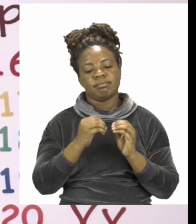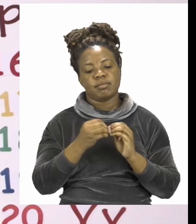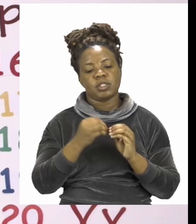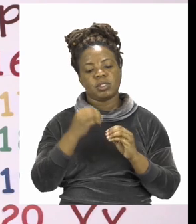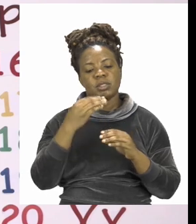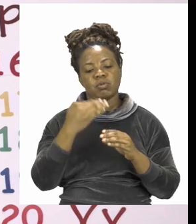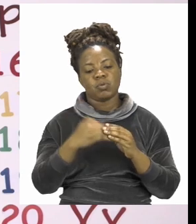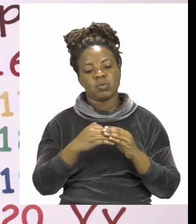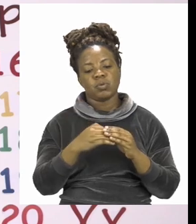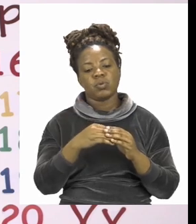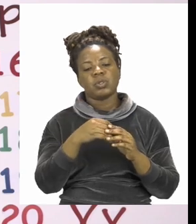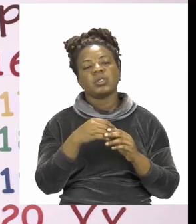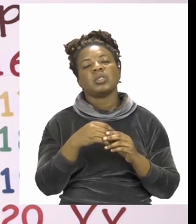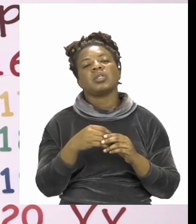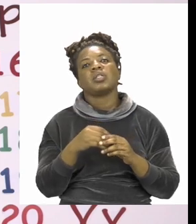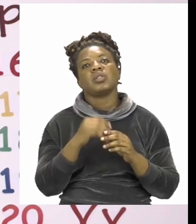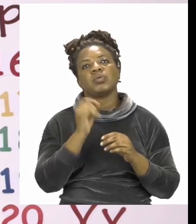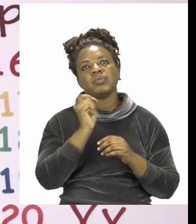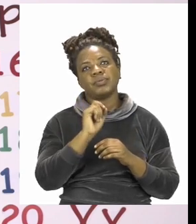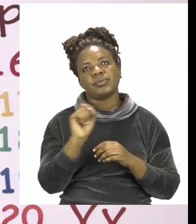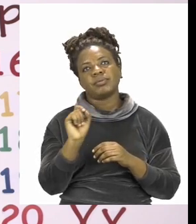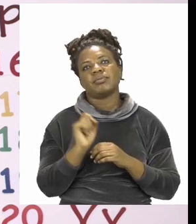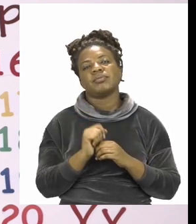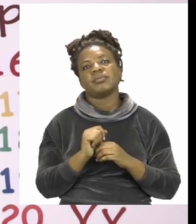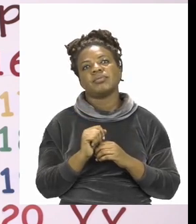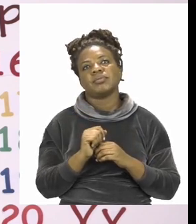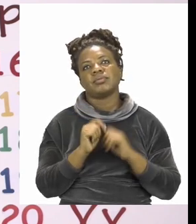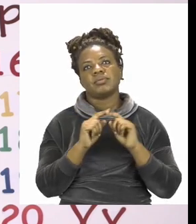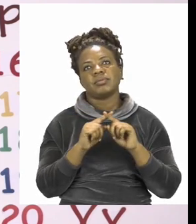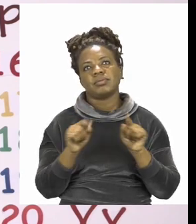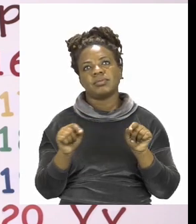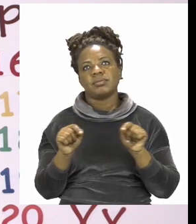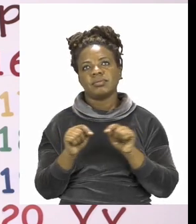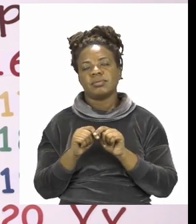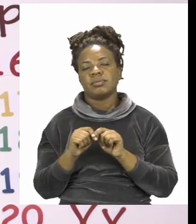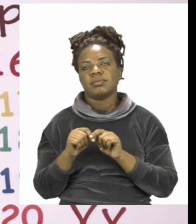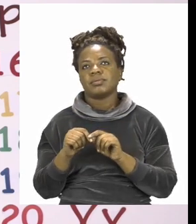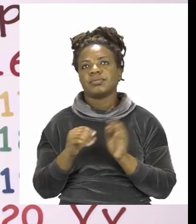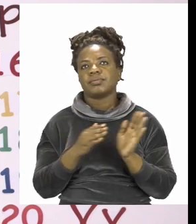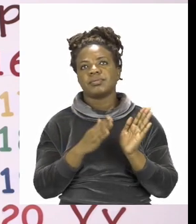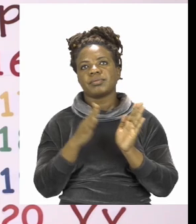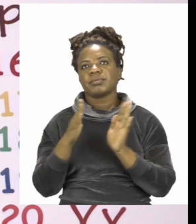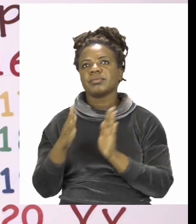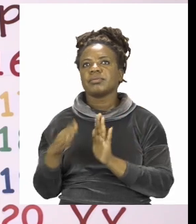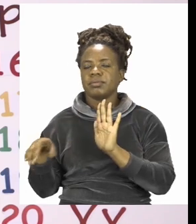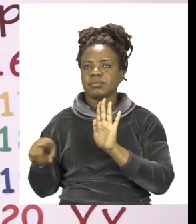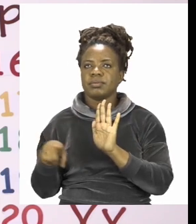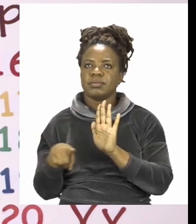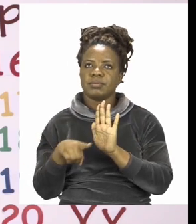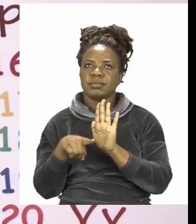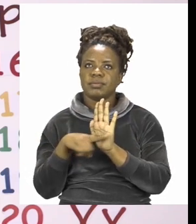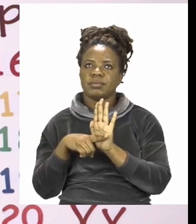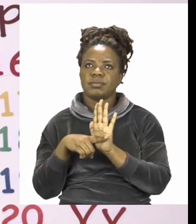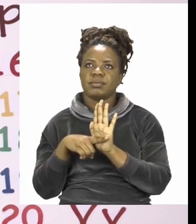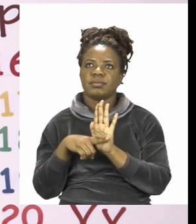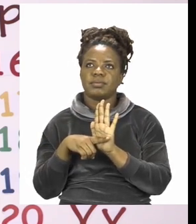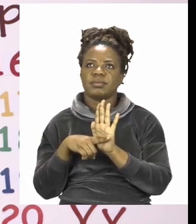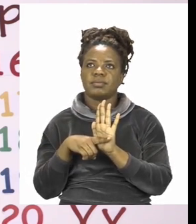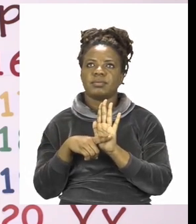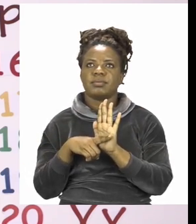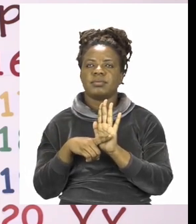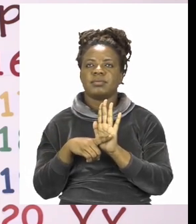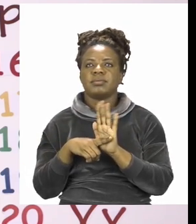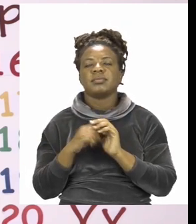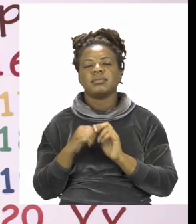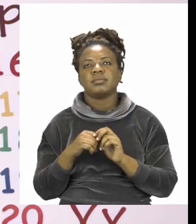box. Now let's try and find the ones for the subtraction. We're also going to do the first two